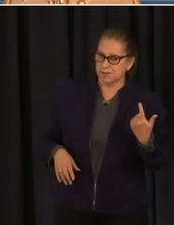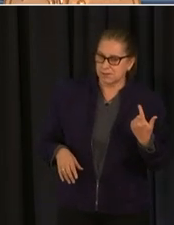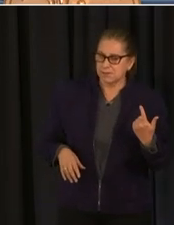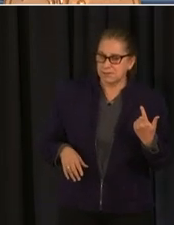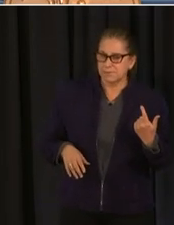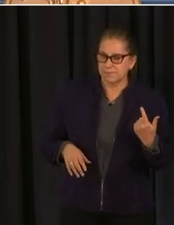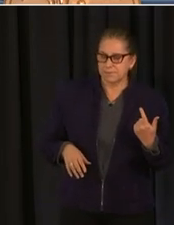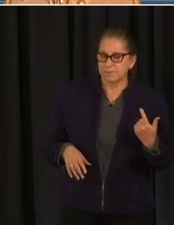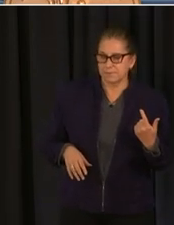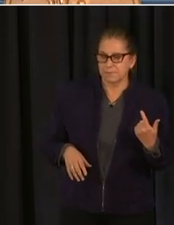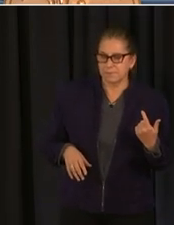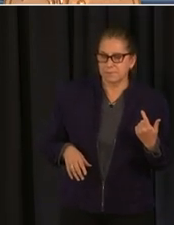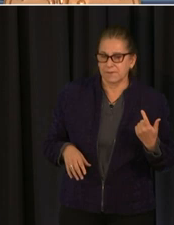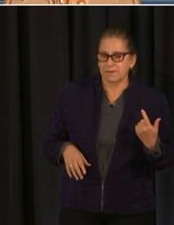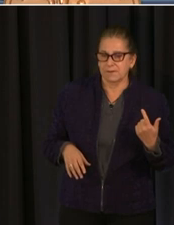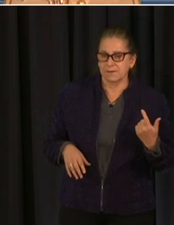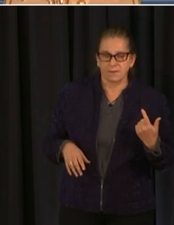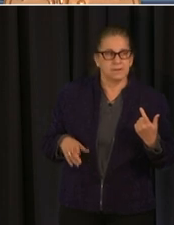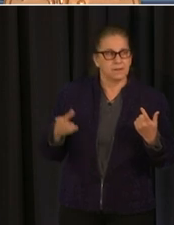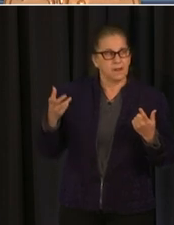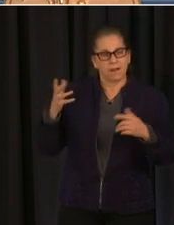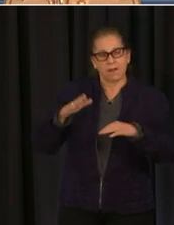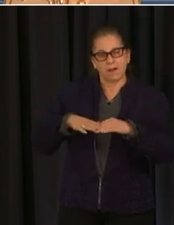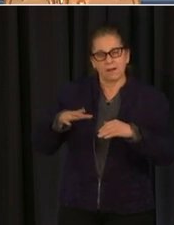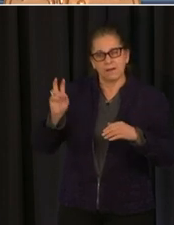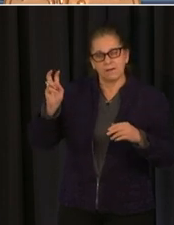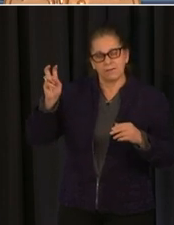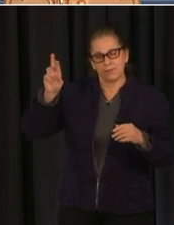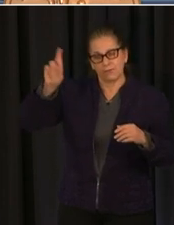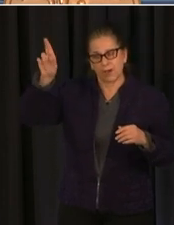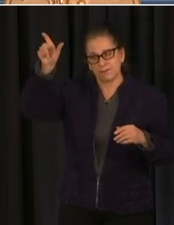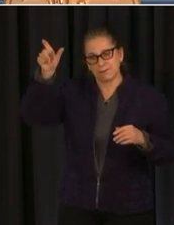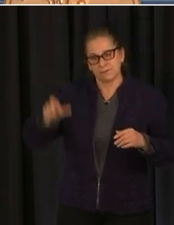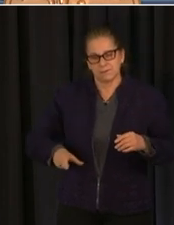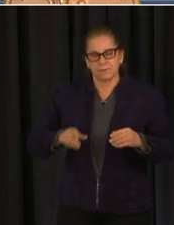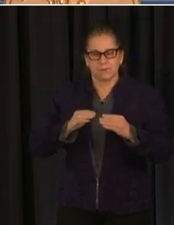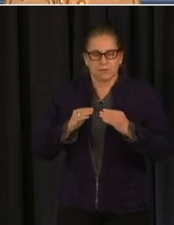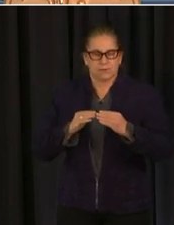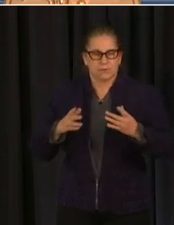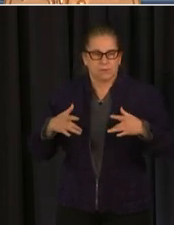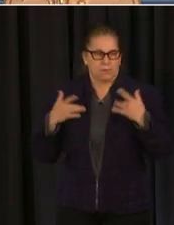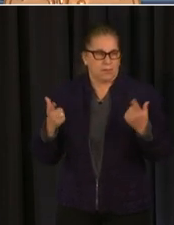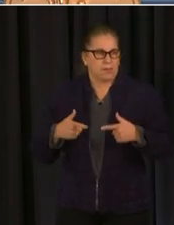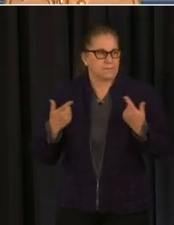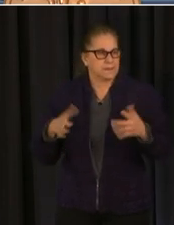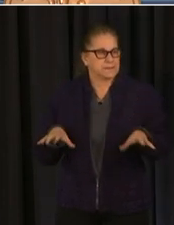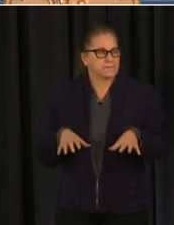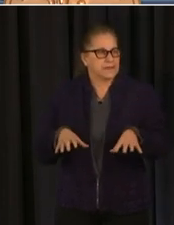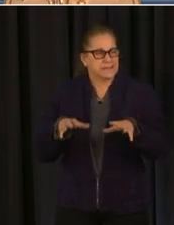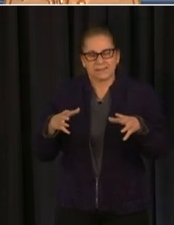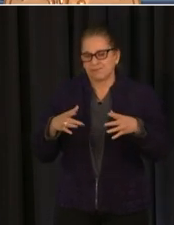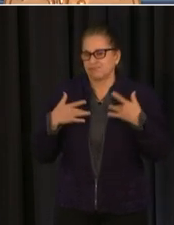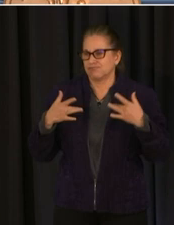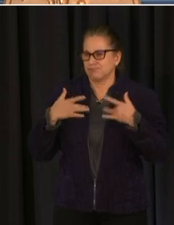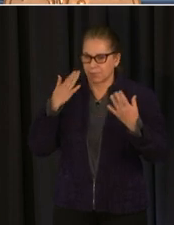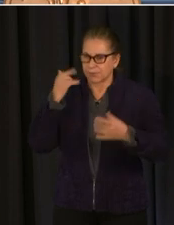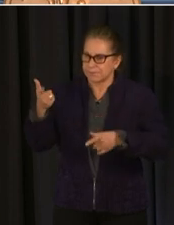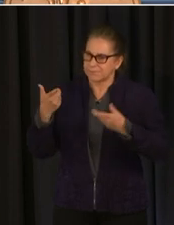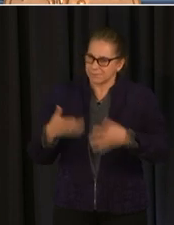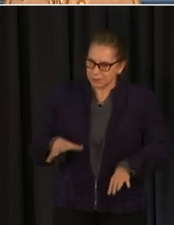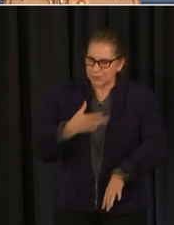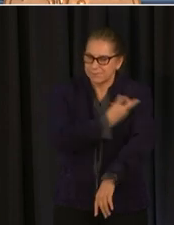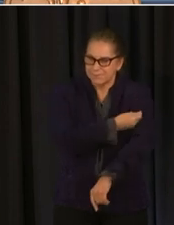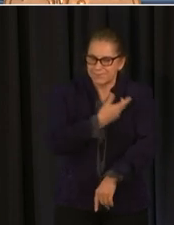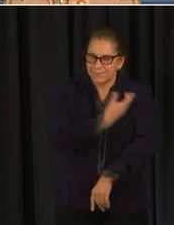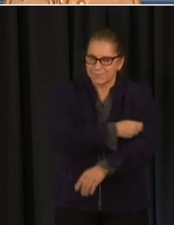side uh and that's where we can enjoy more normal activities um because we're fully vaccinated uh so